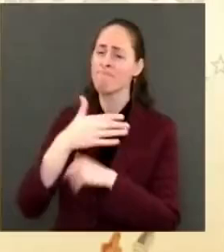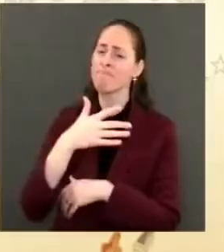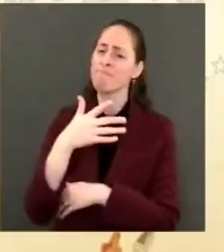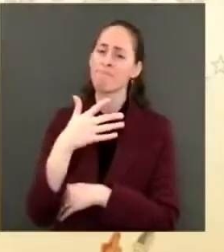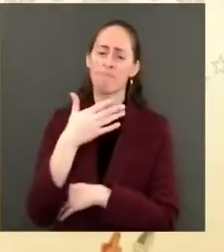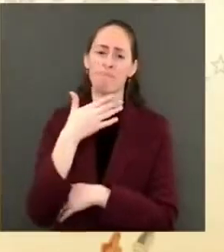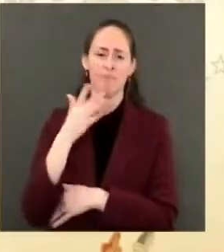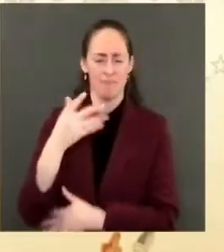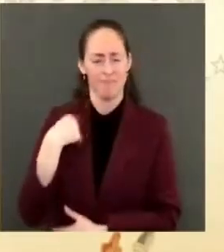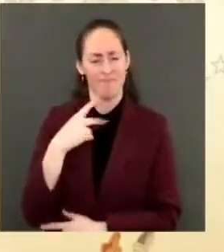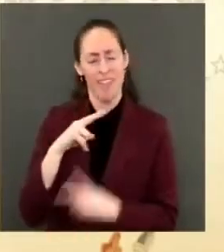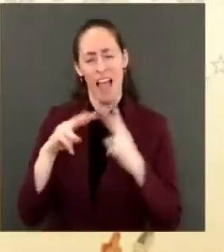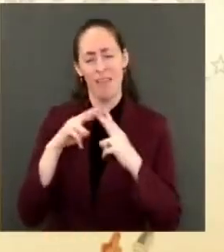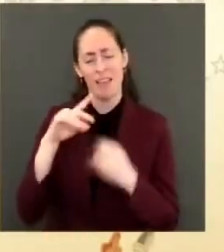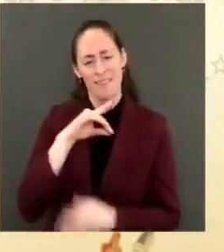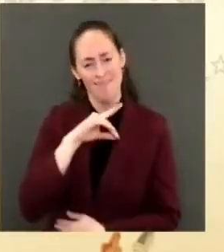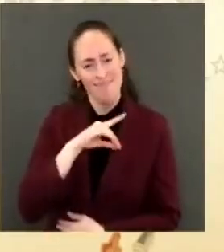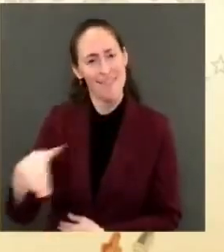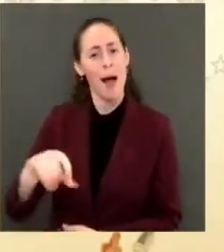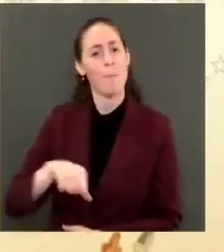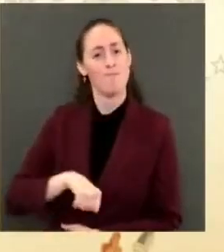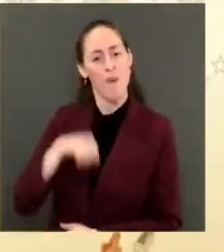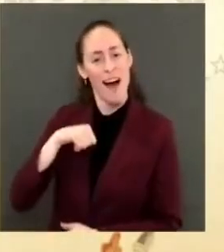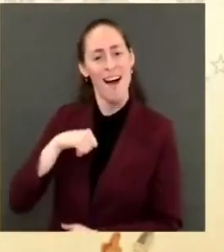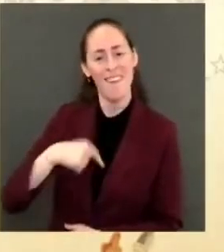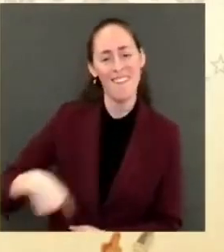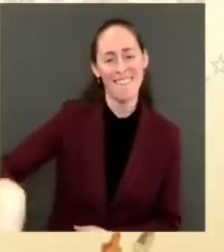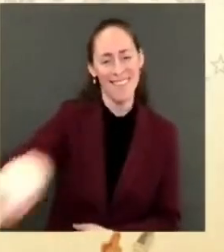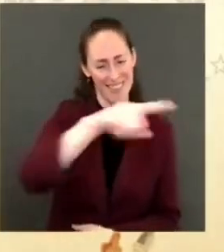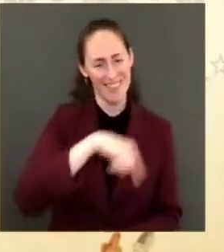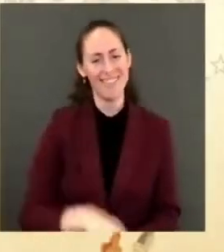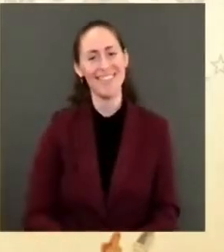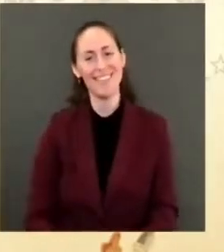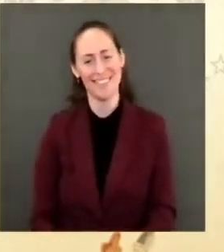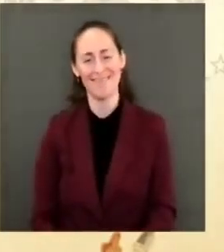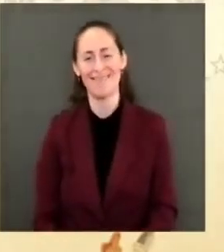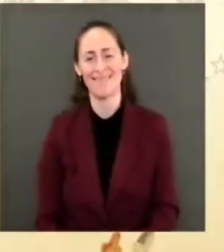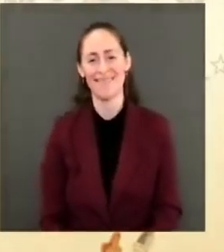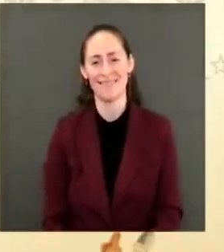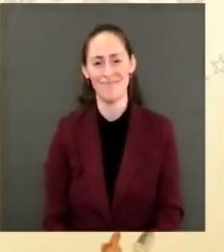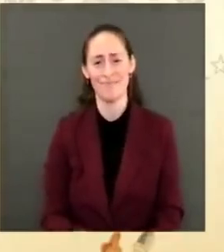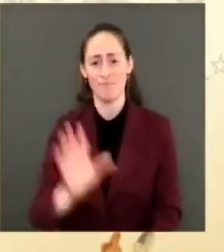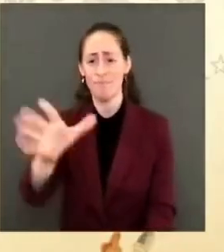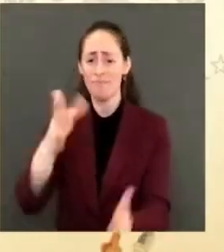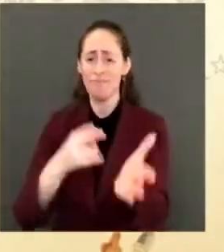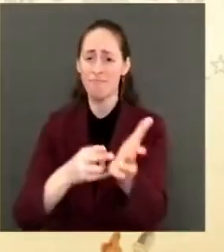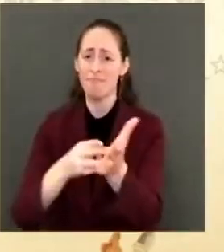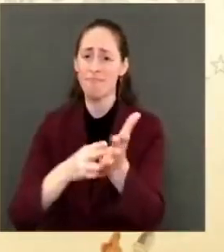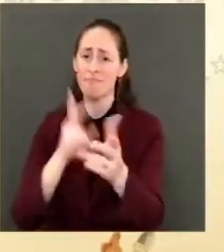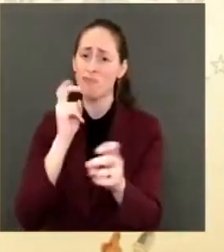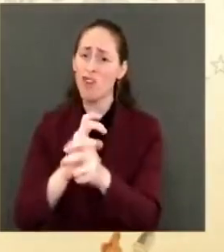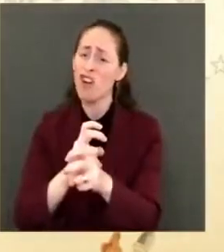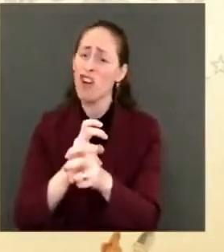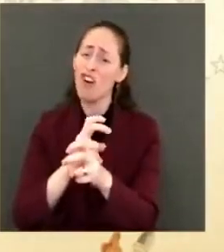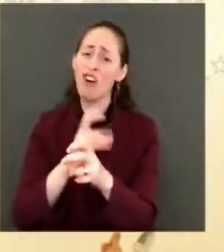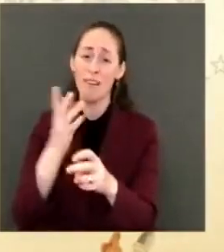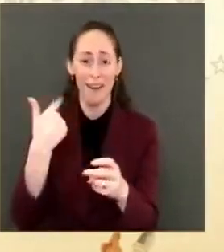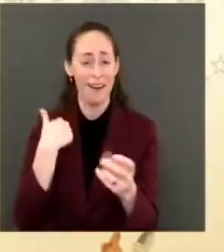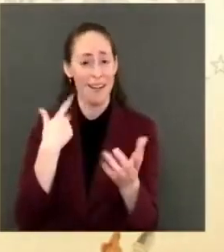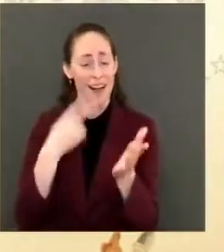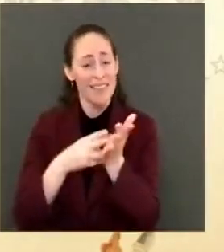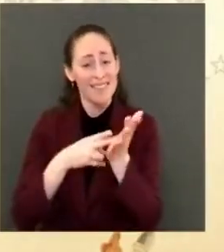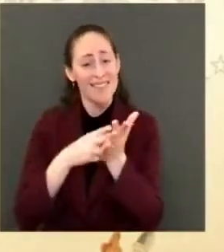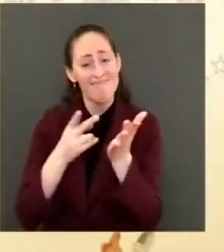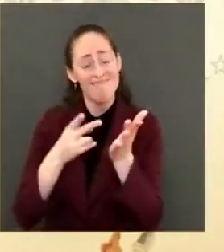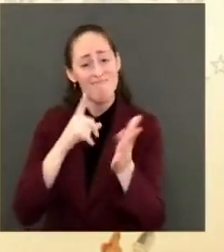to even say it, but I'm, the thing that's amazing to me is how proud I am to be your Commander in Chief. You are the